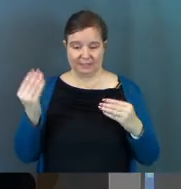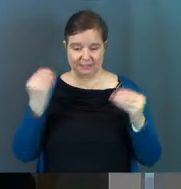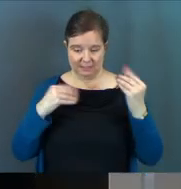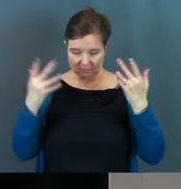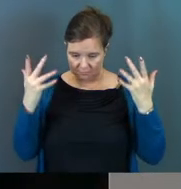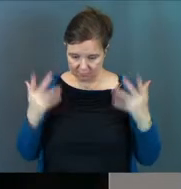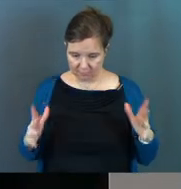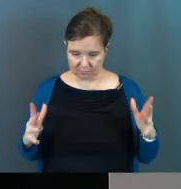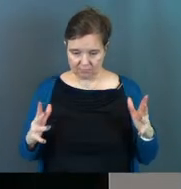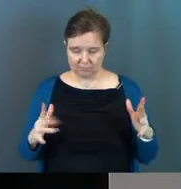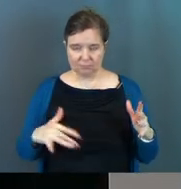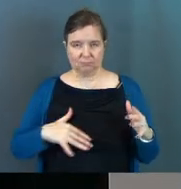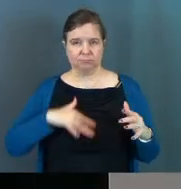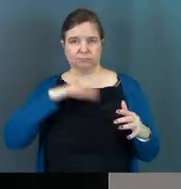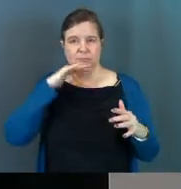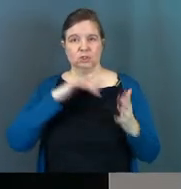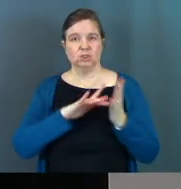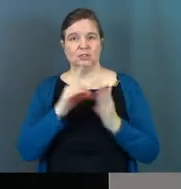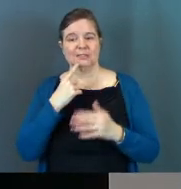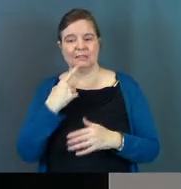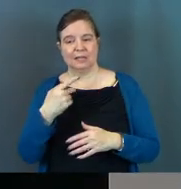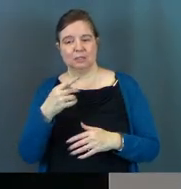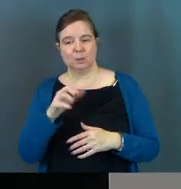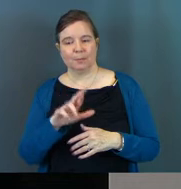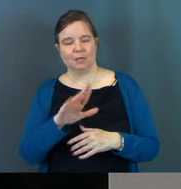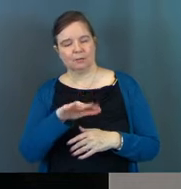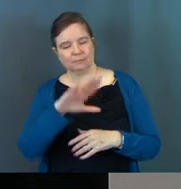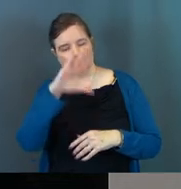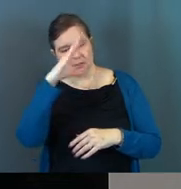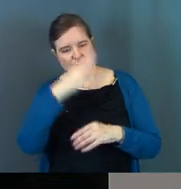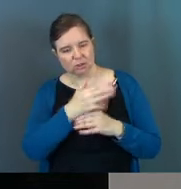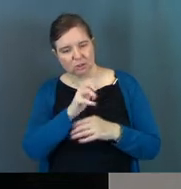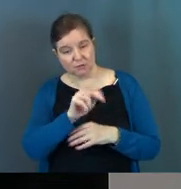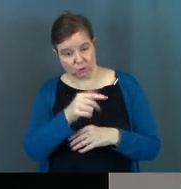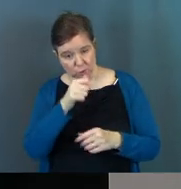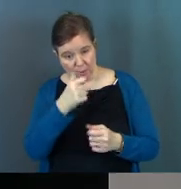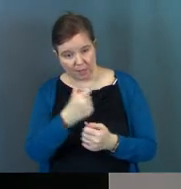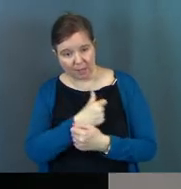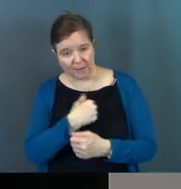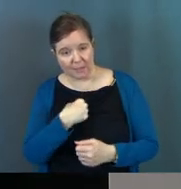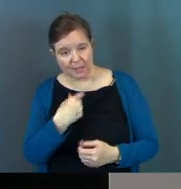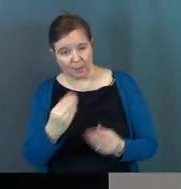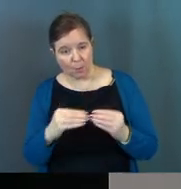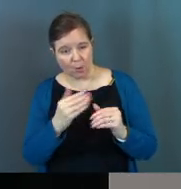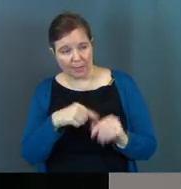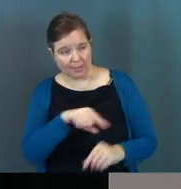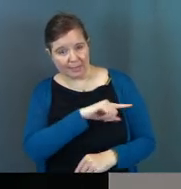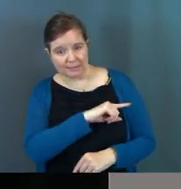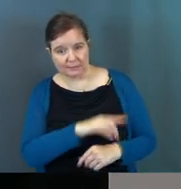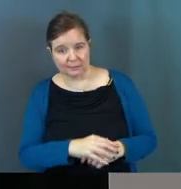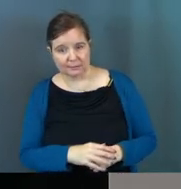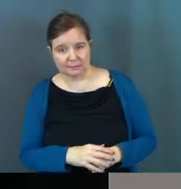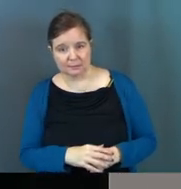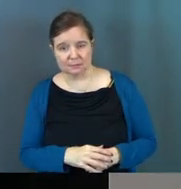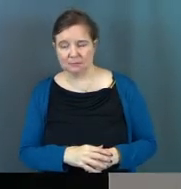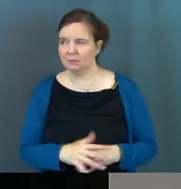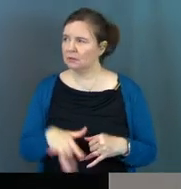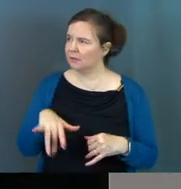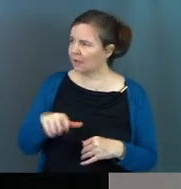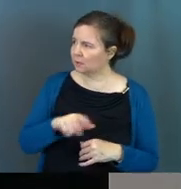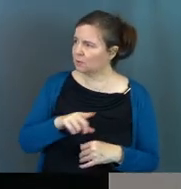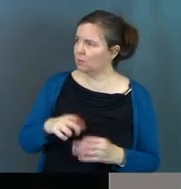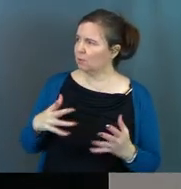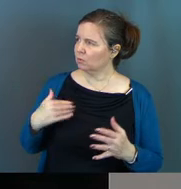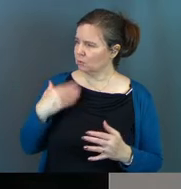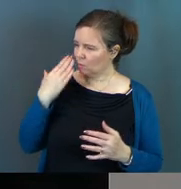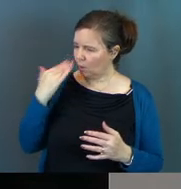eating, Jesus said to Simon, Peter, Simon, son of John, do you love me more than these? Yes, Lord.